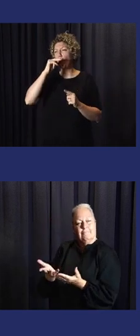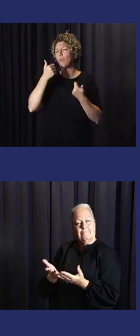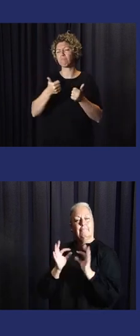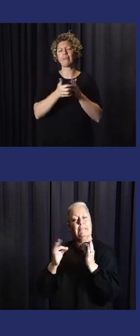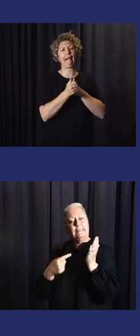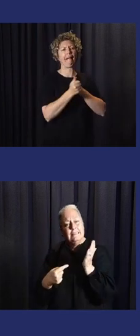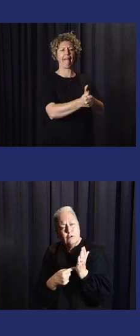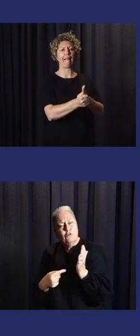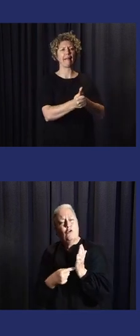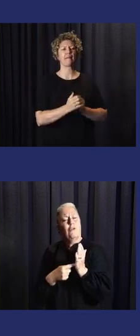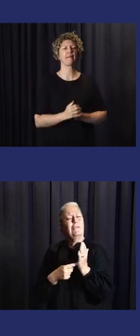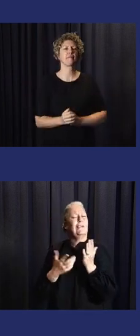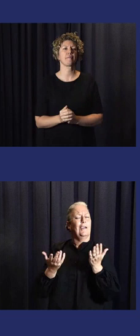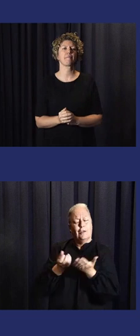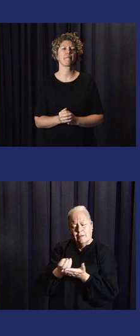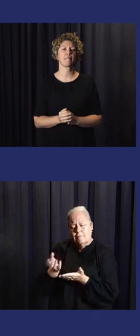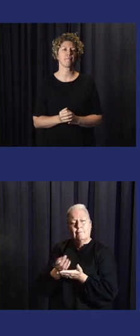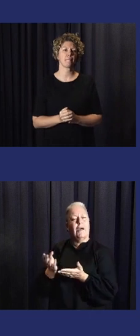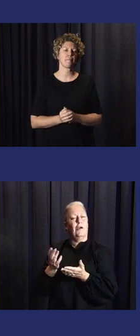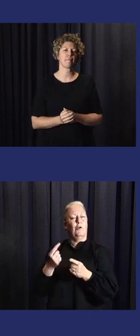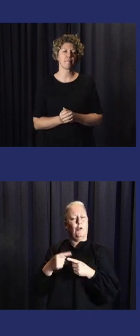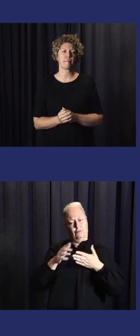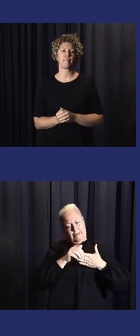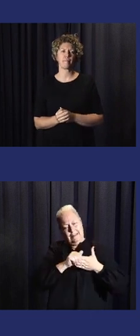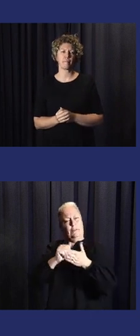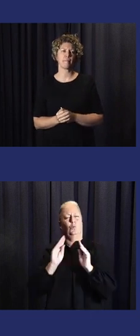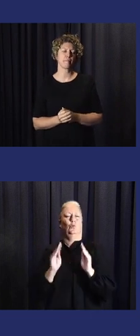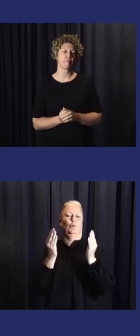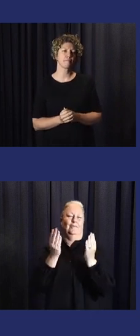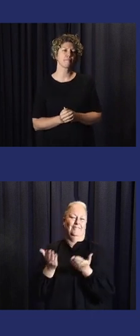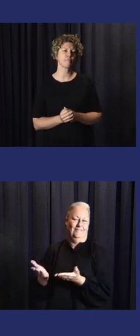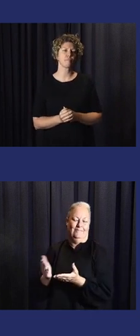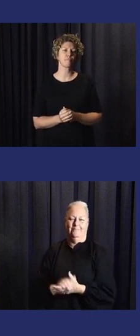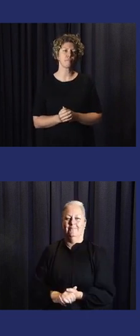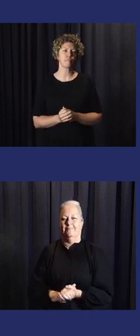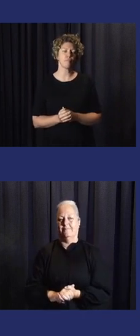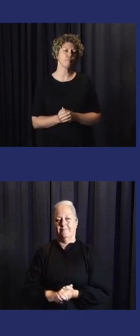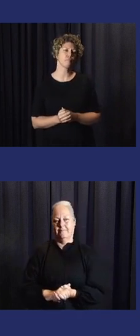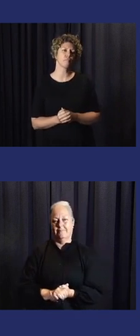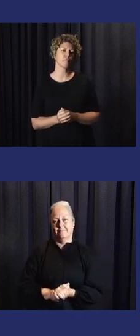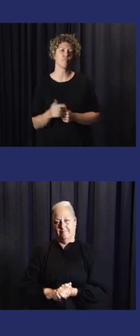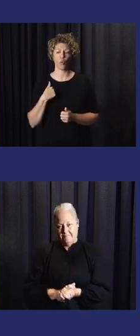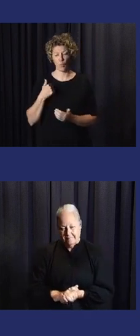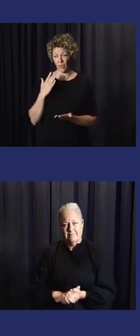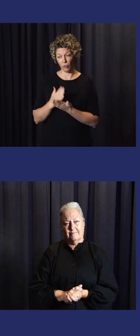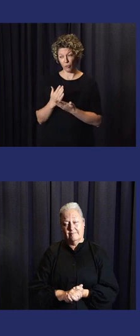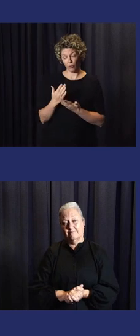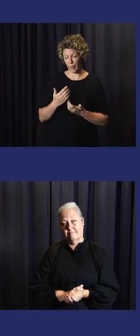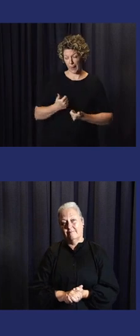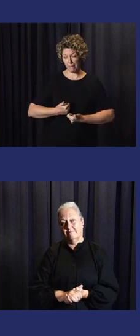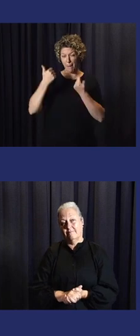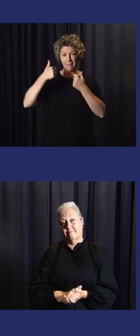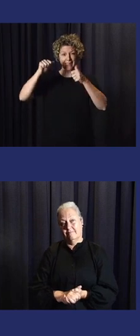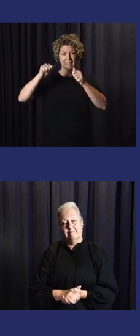them with the information, the technology and the youth leadership as well. I'll take less than a minute.